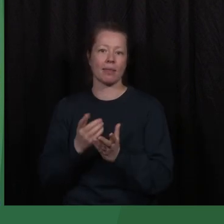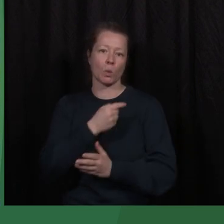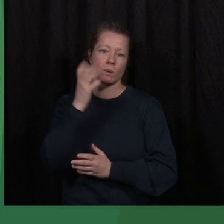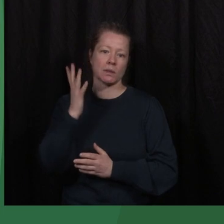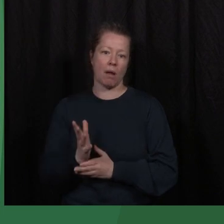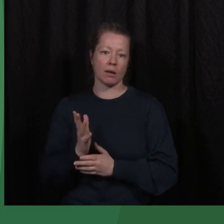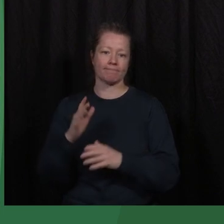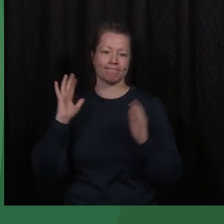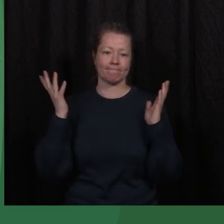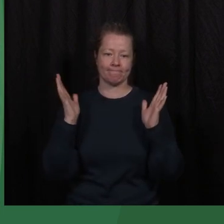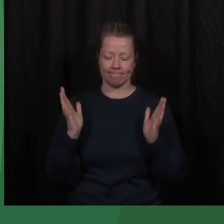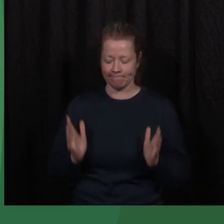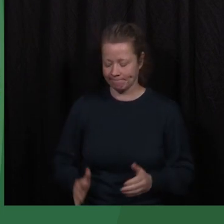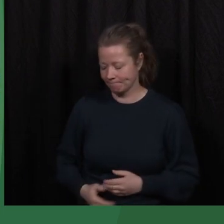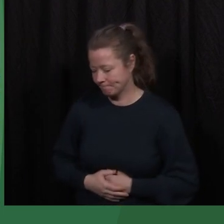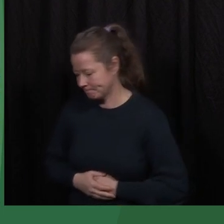Thank you. . .